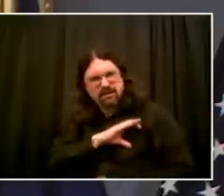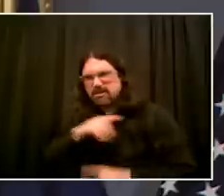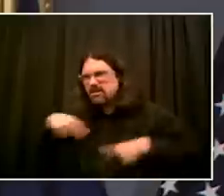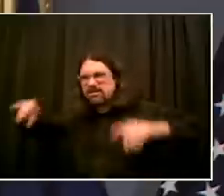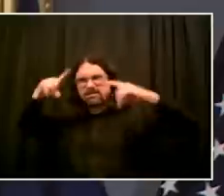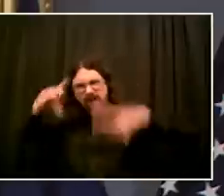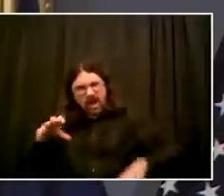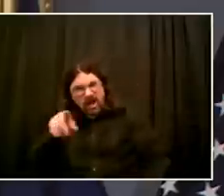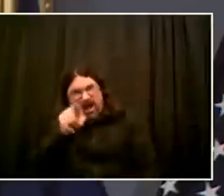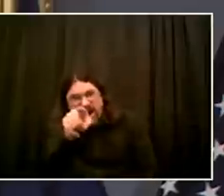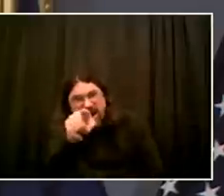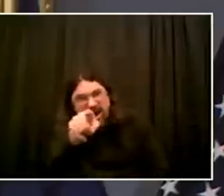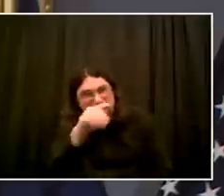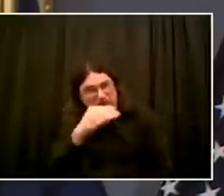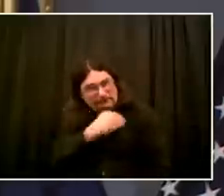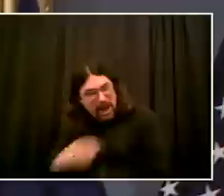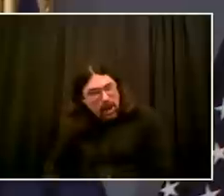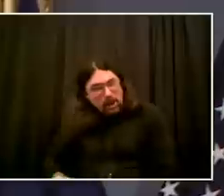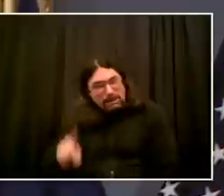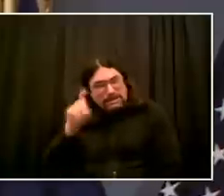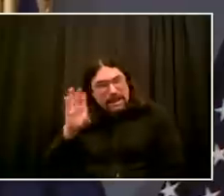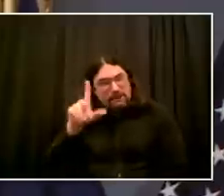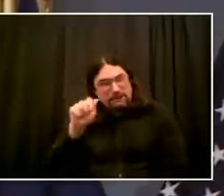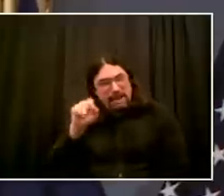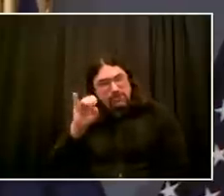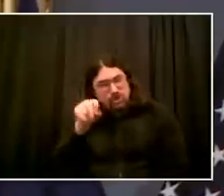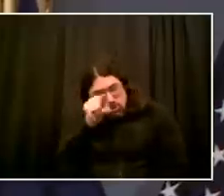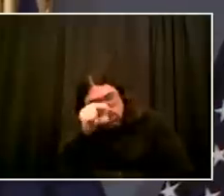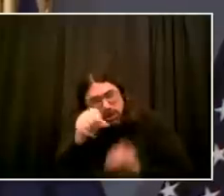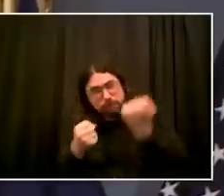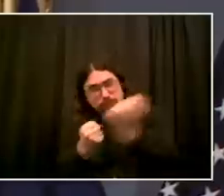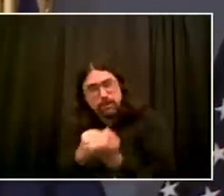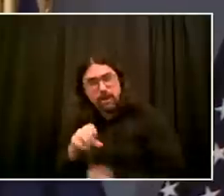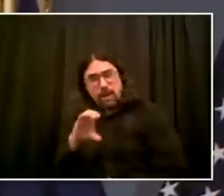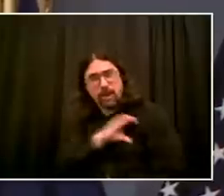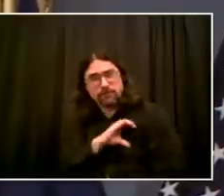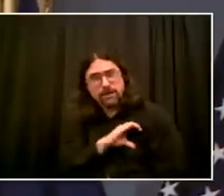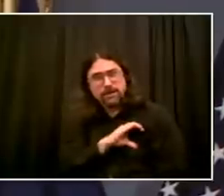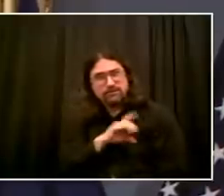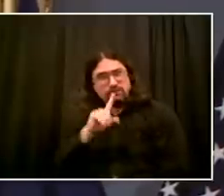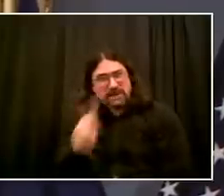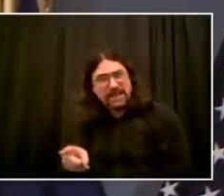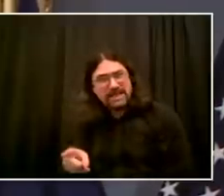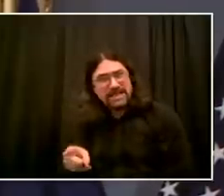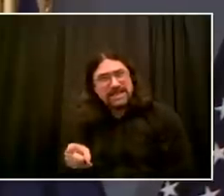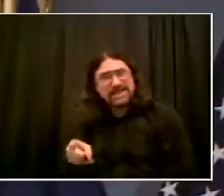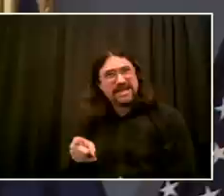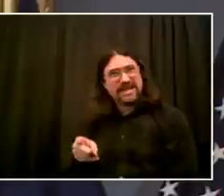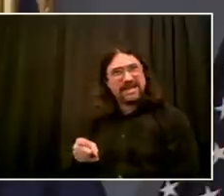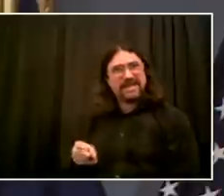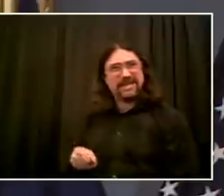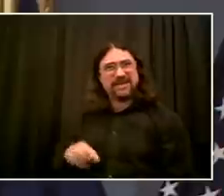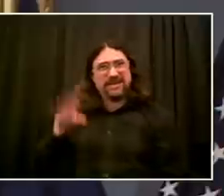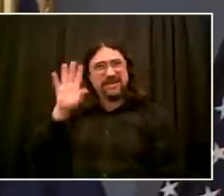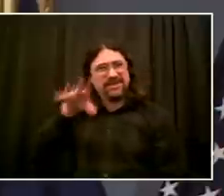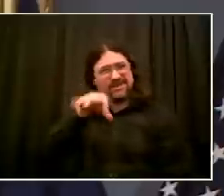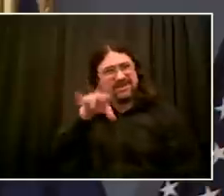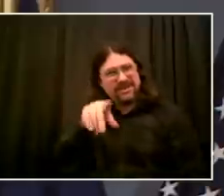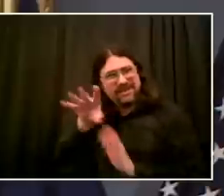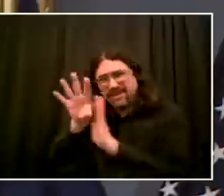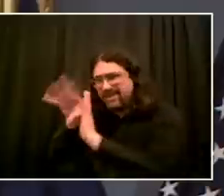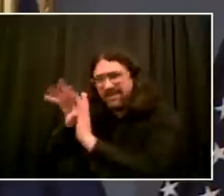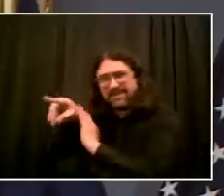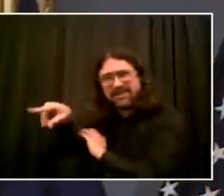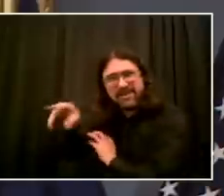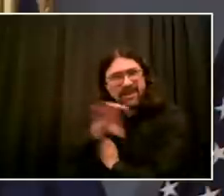afraid of angering the NYPD while tensions are so high in the city? Other than that, question for you